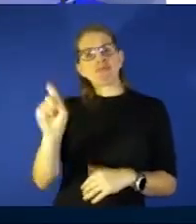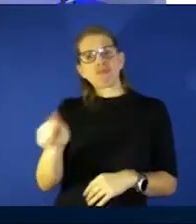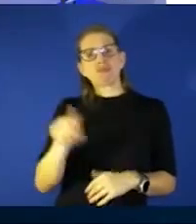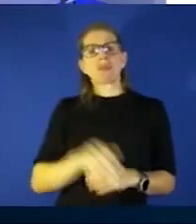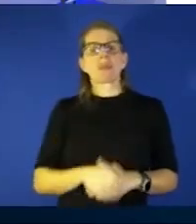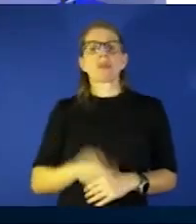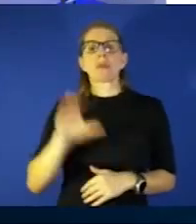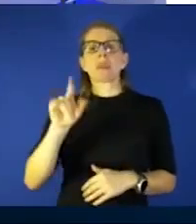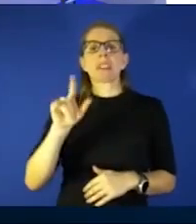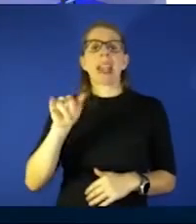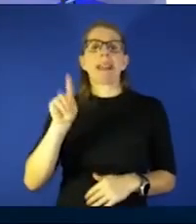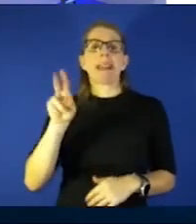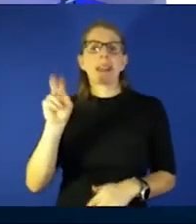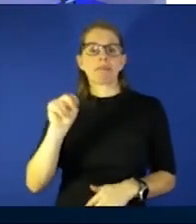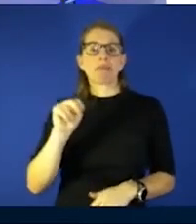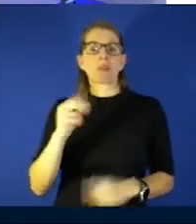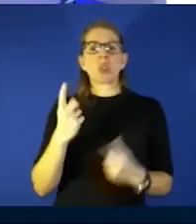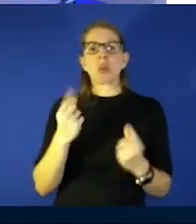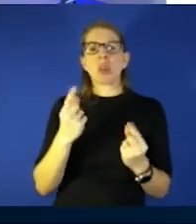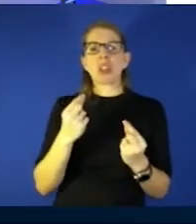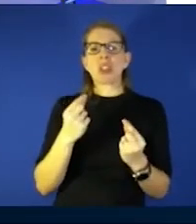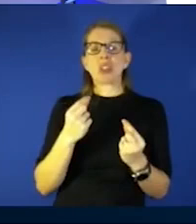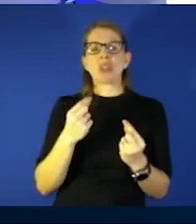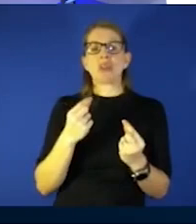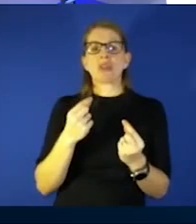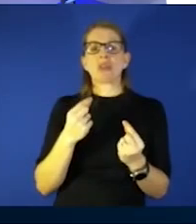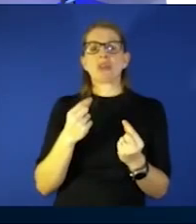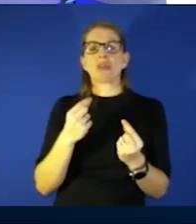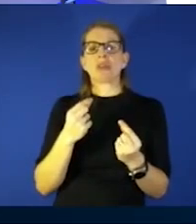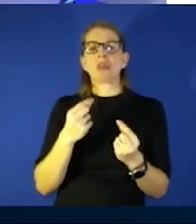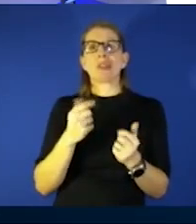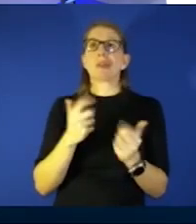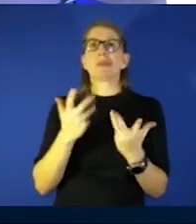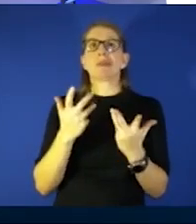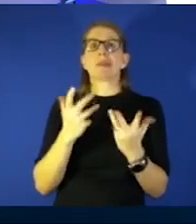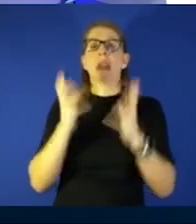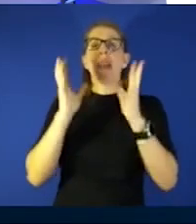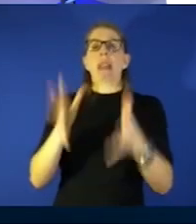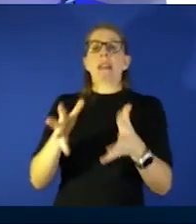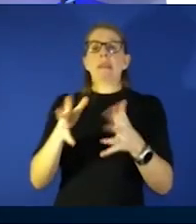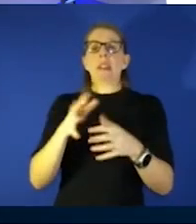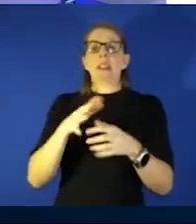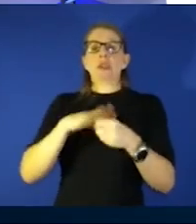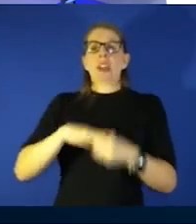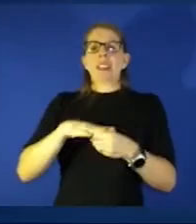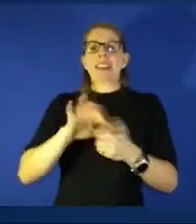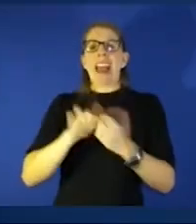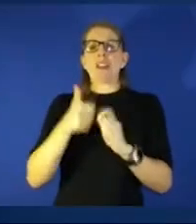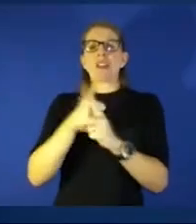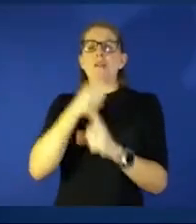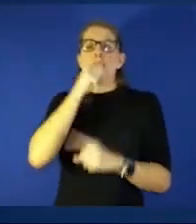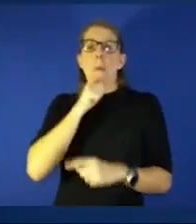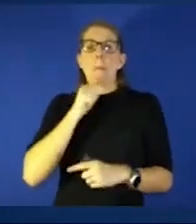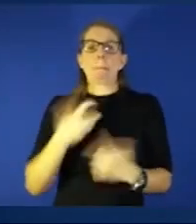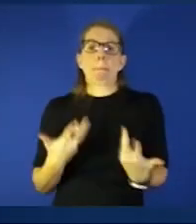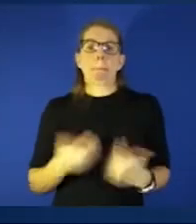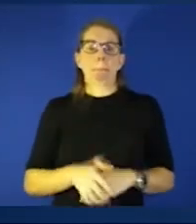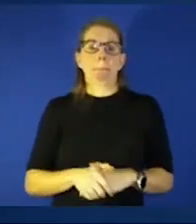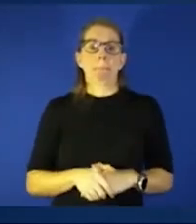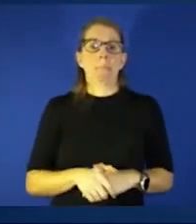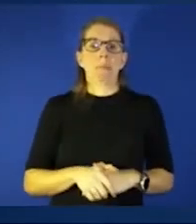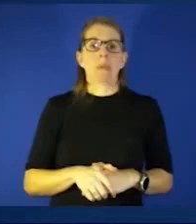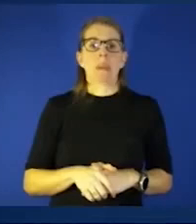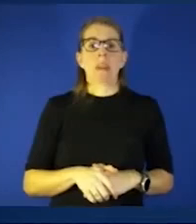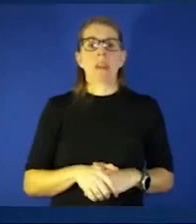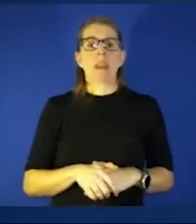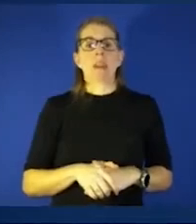what do you do to get away from this stress of this well how do you cope um you know that's been kind